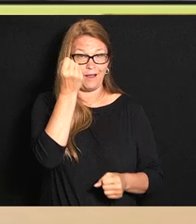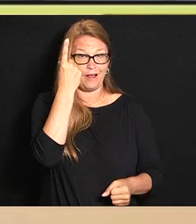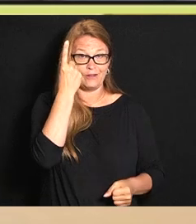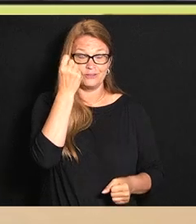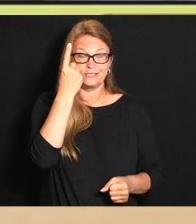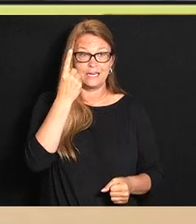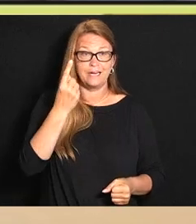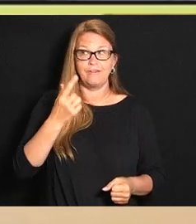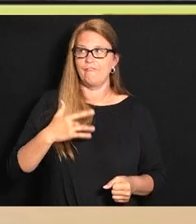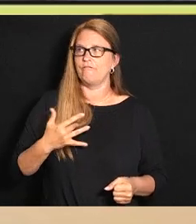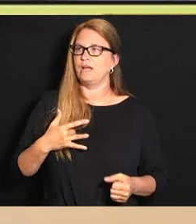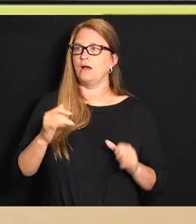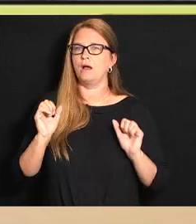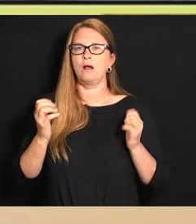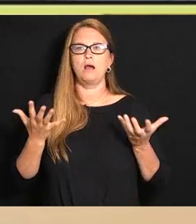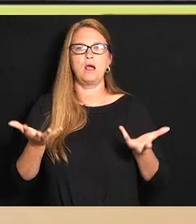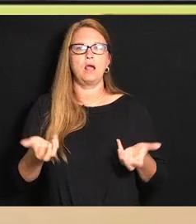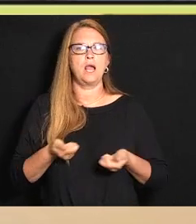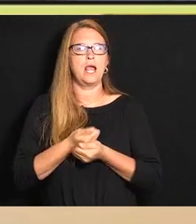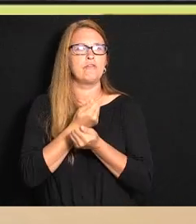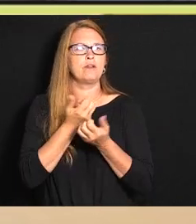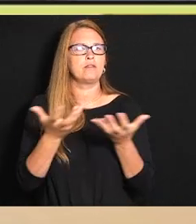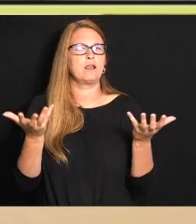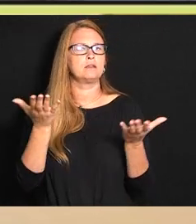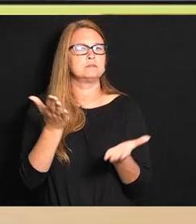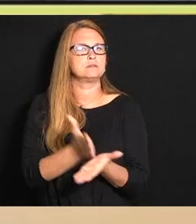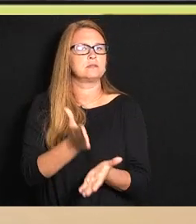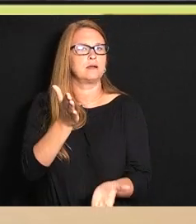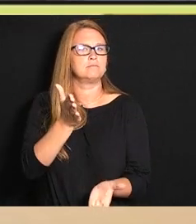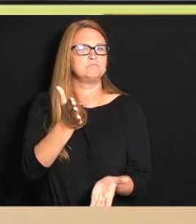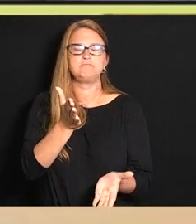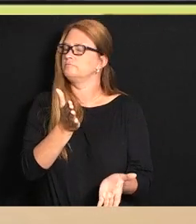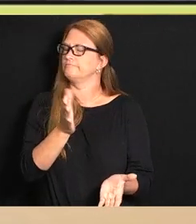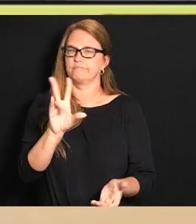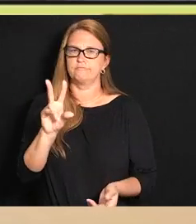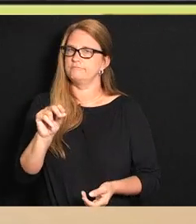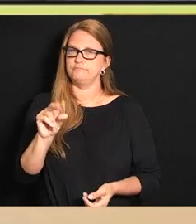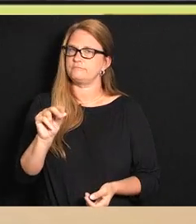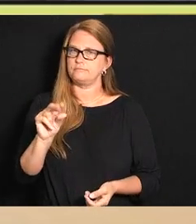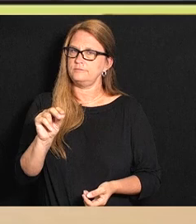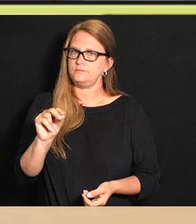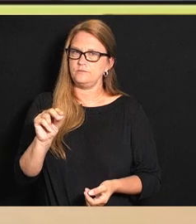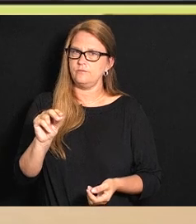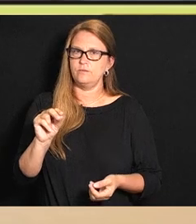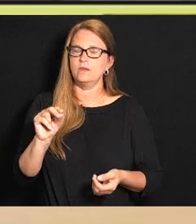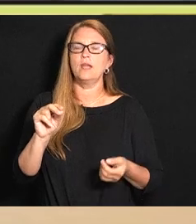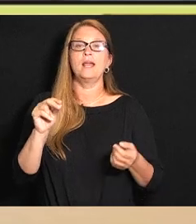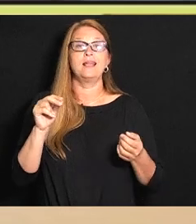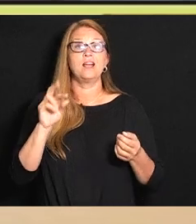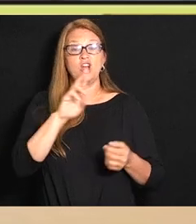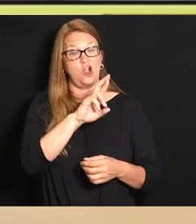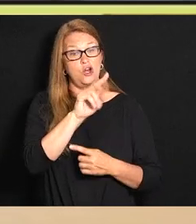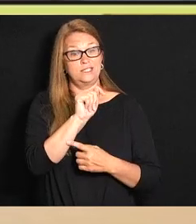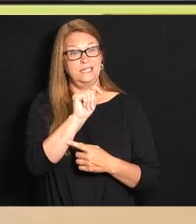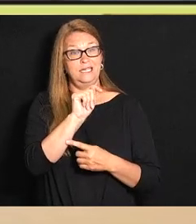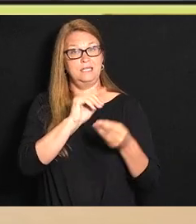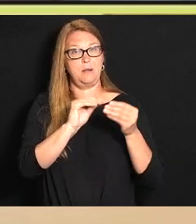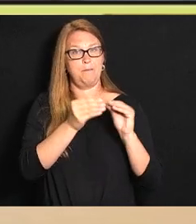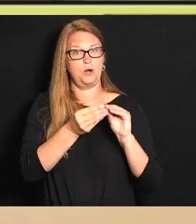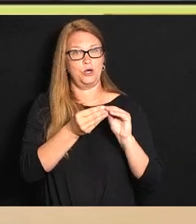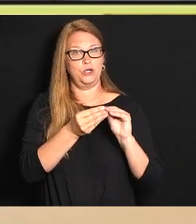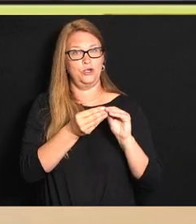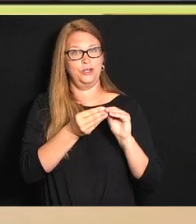suddenly like there's the risk has gone away because as we said earlier the RT value is also